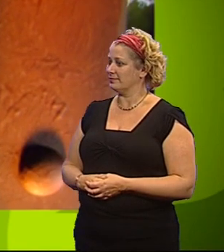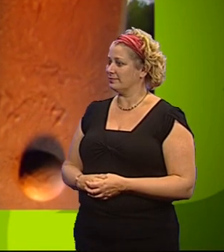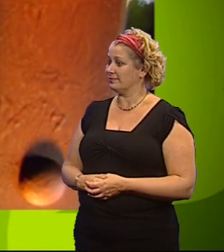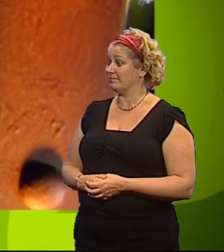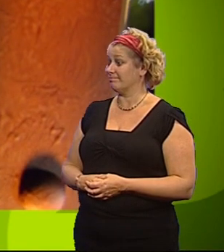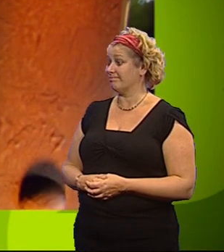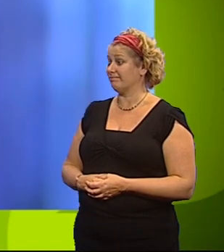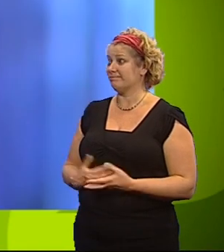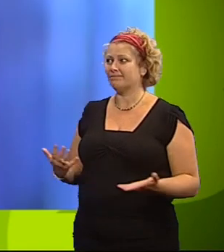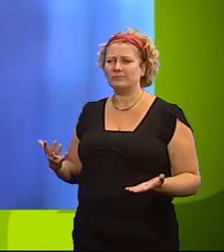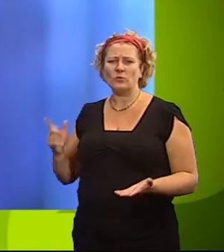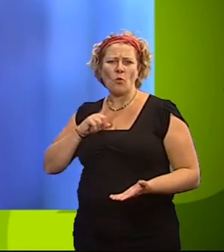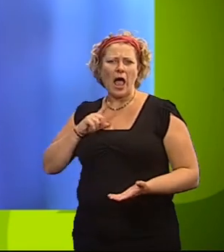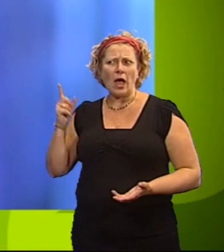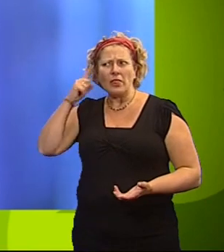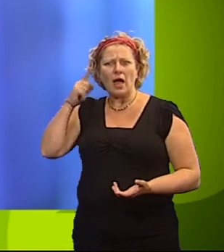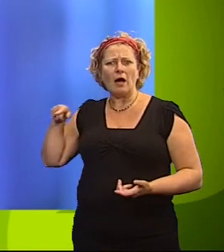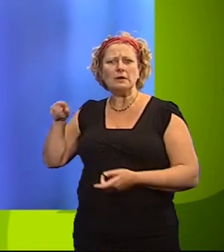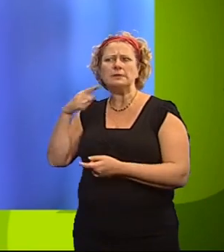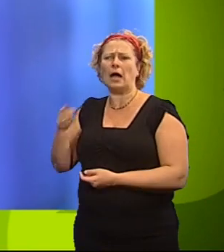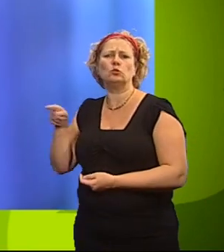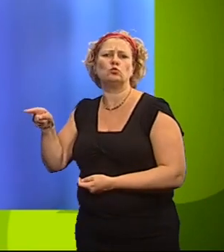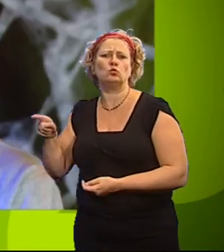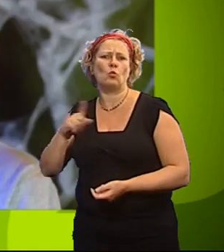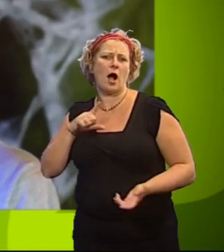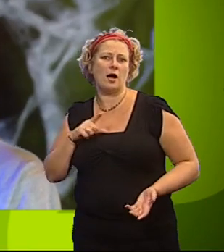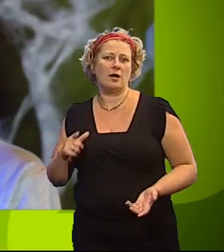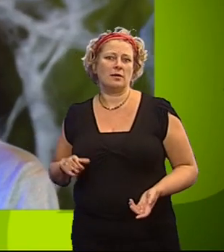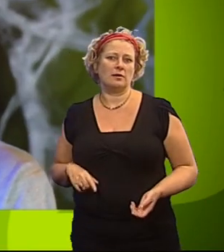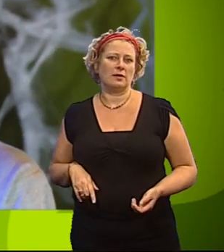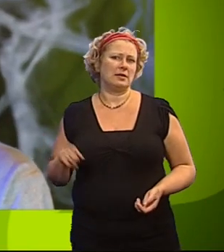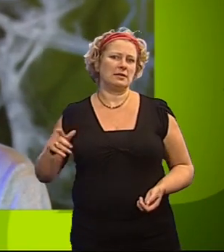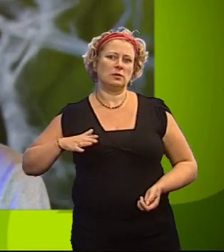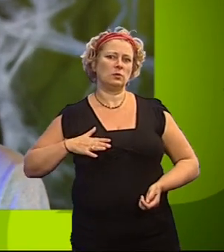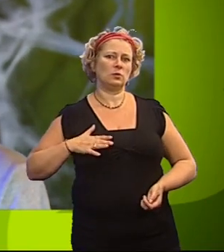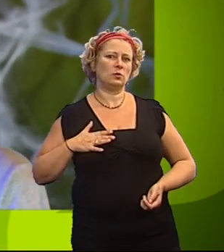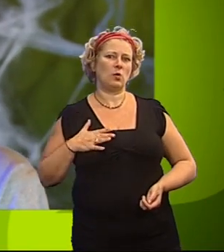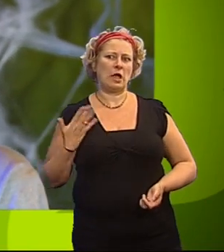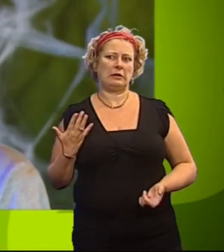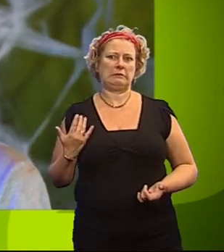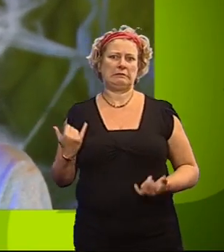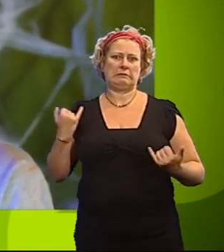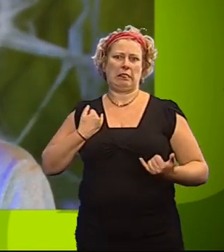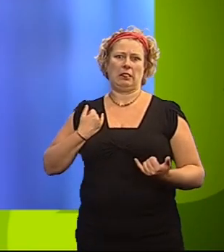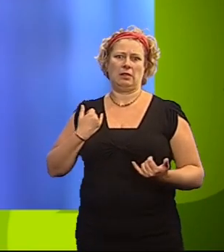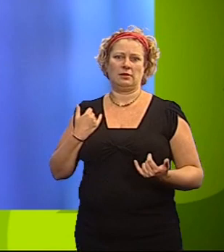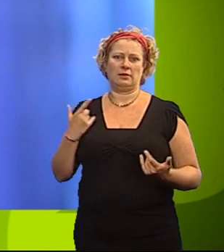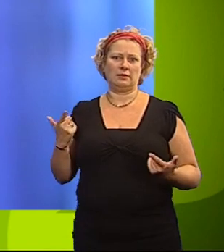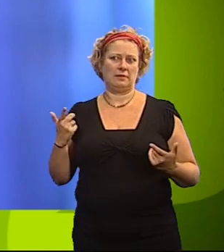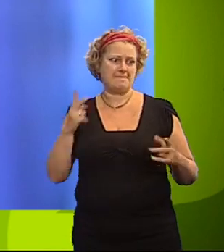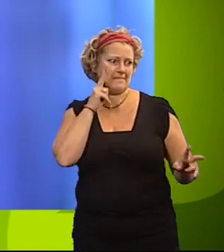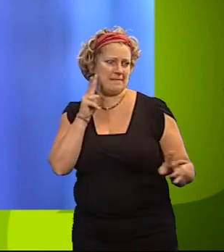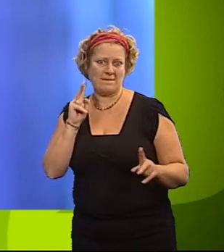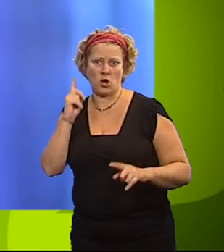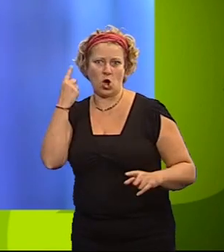Jack, why do you think the others voted for you? They didn't want to get out on the first go and